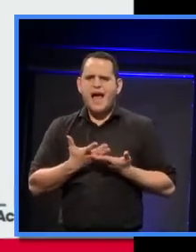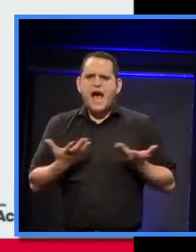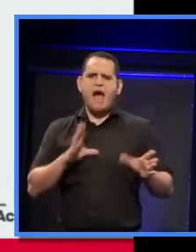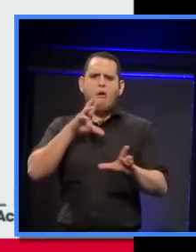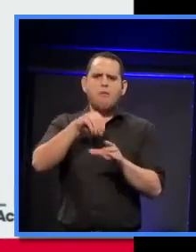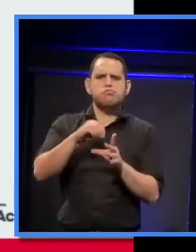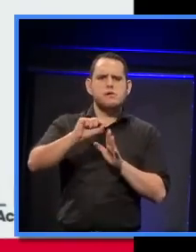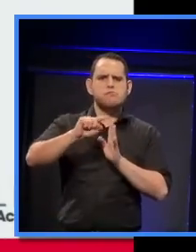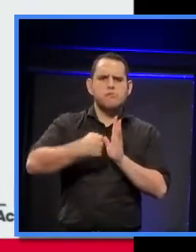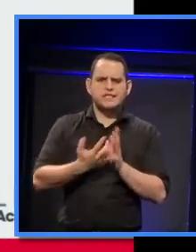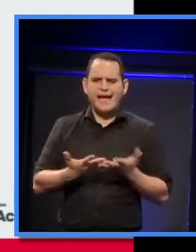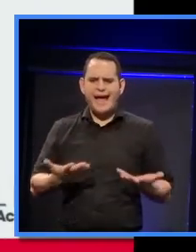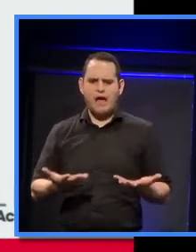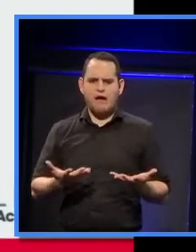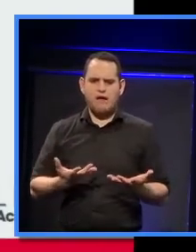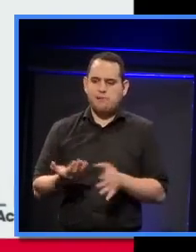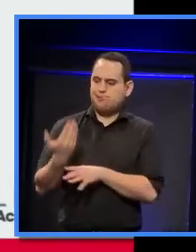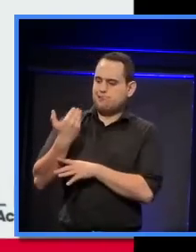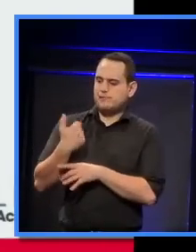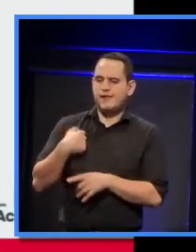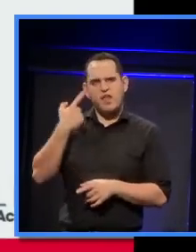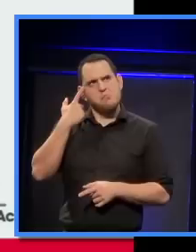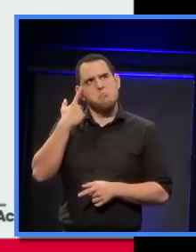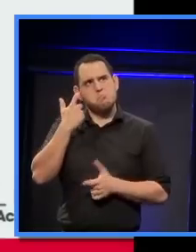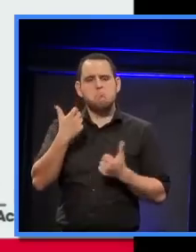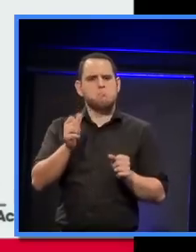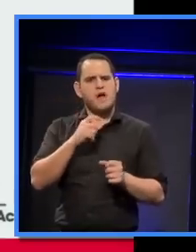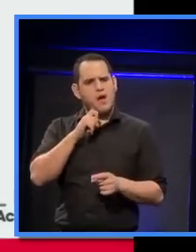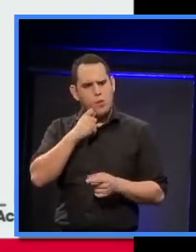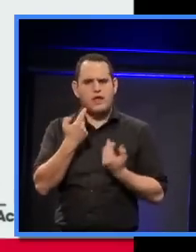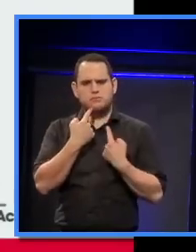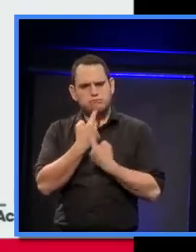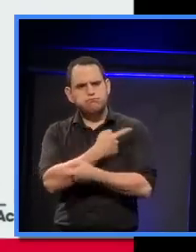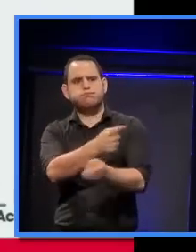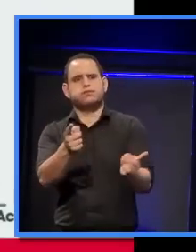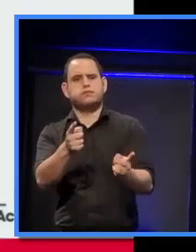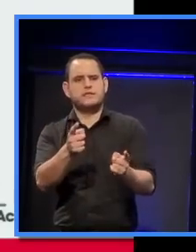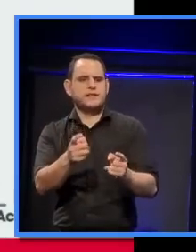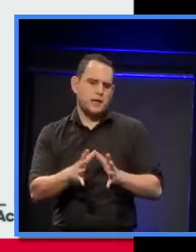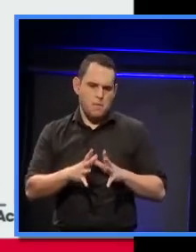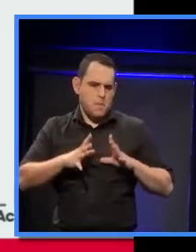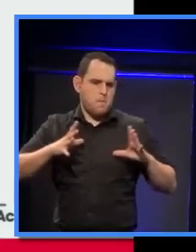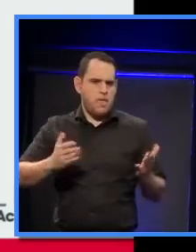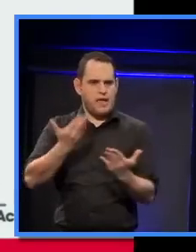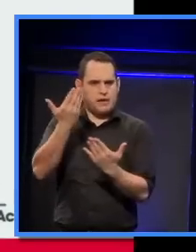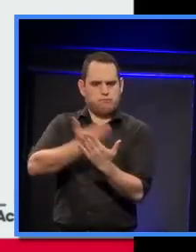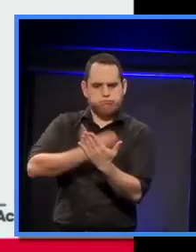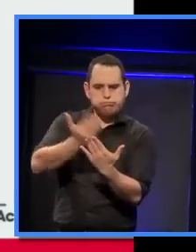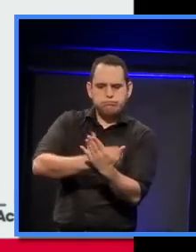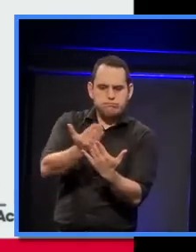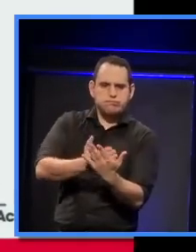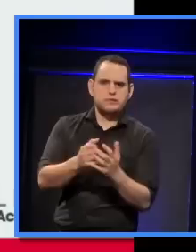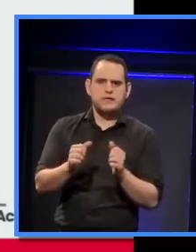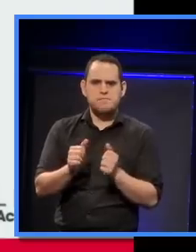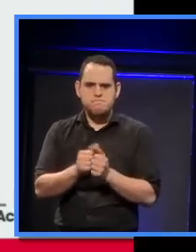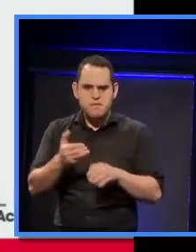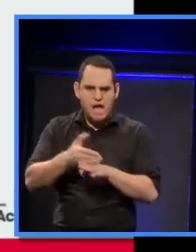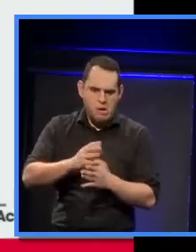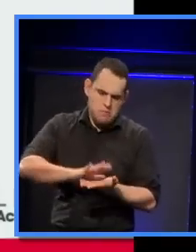Basically, once they decided to announce this, they drew up a huge brief and a huge amount of documentation in the French government.